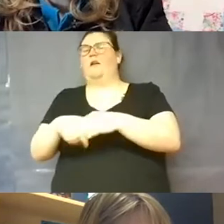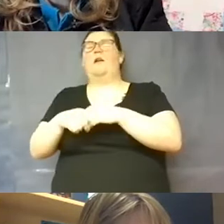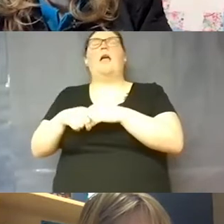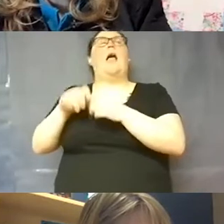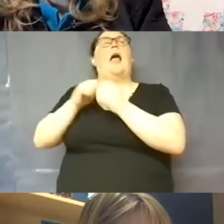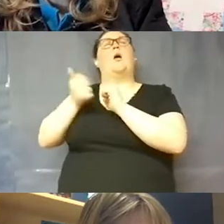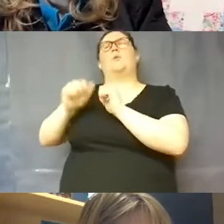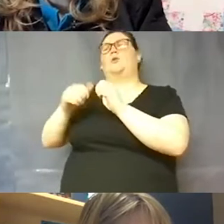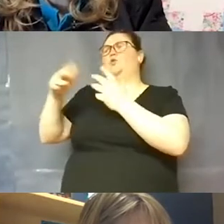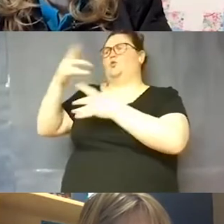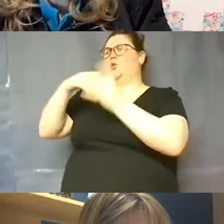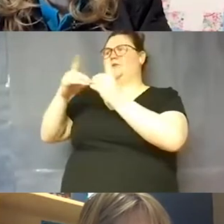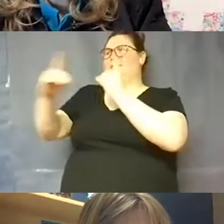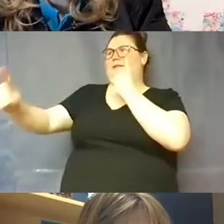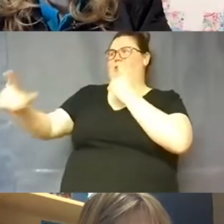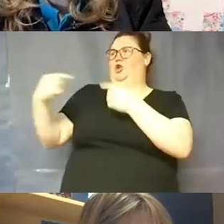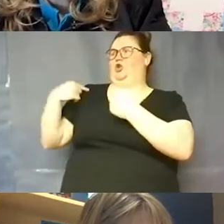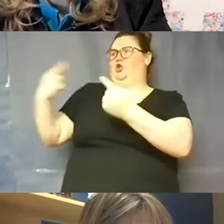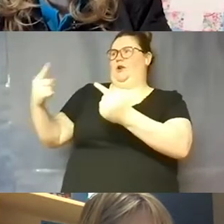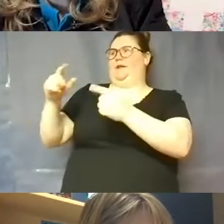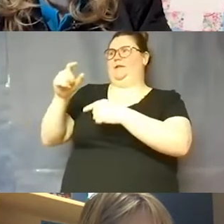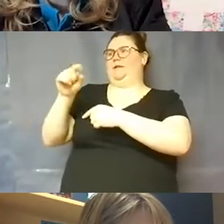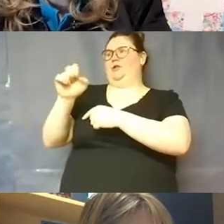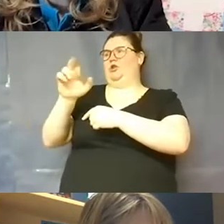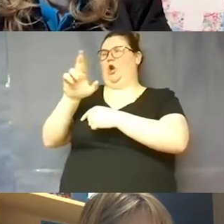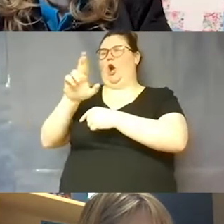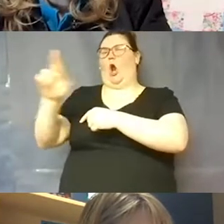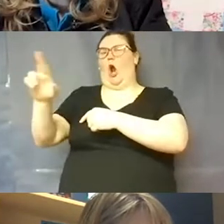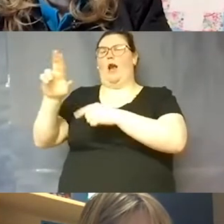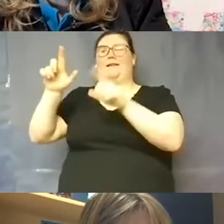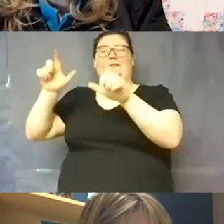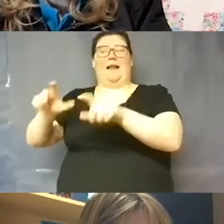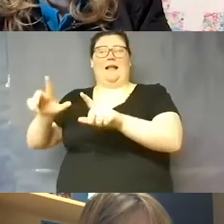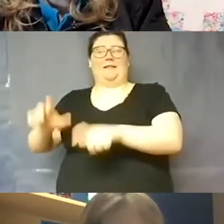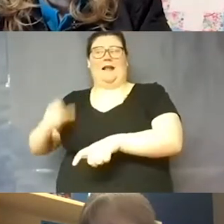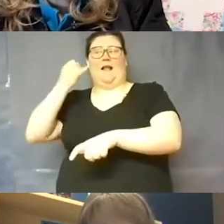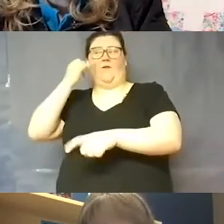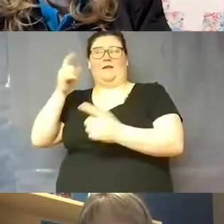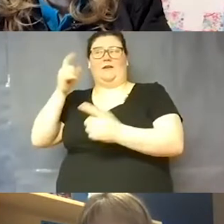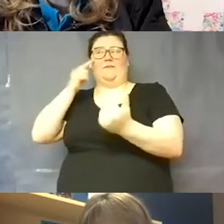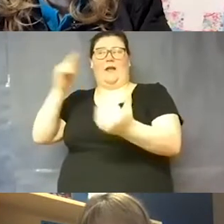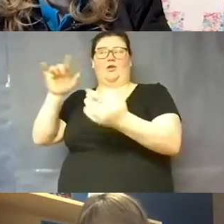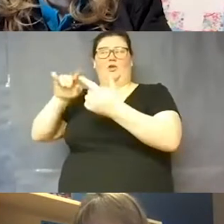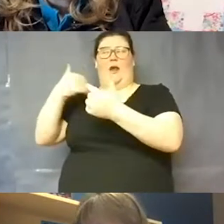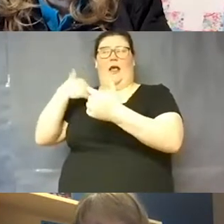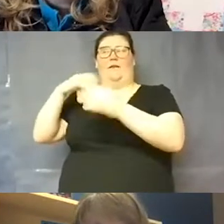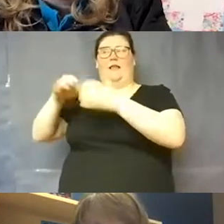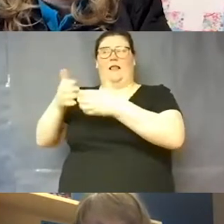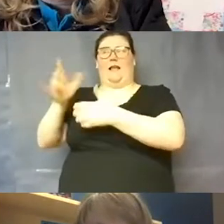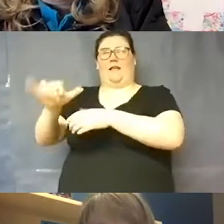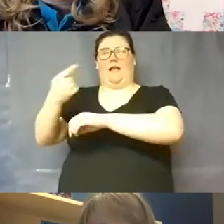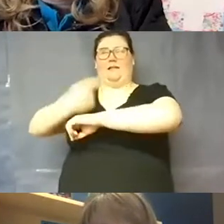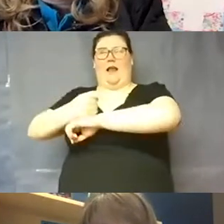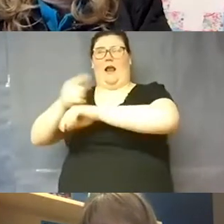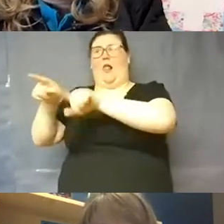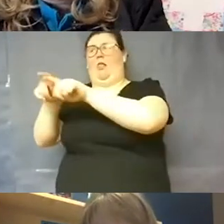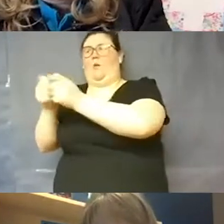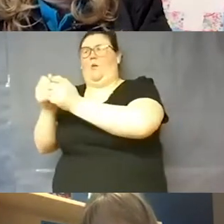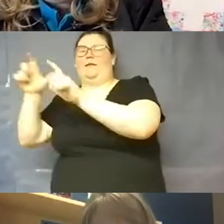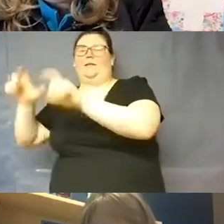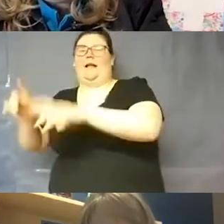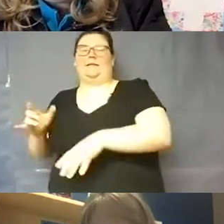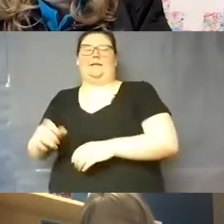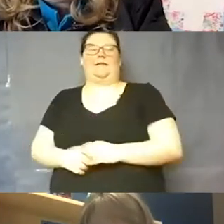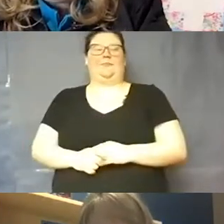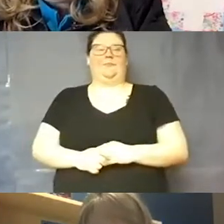distance during distancing during star testing this spring if we are expected to have class on those days along with testing? Yeah, we're